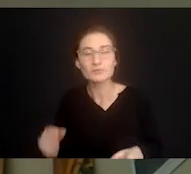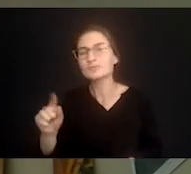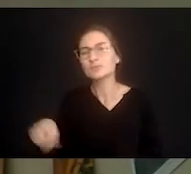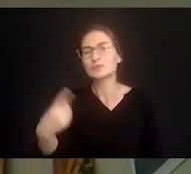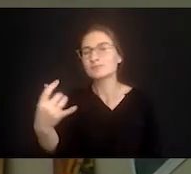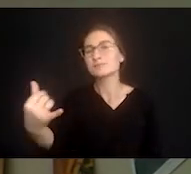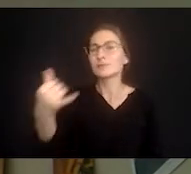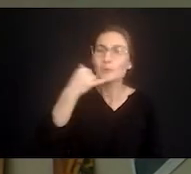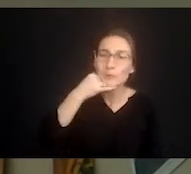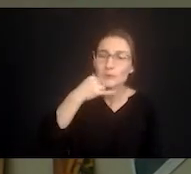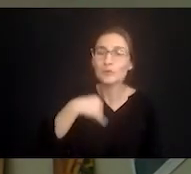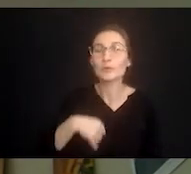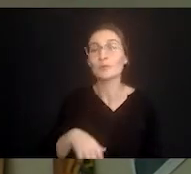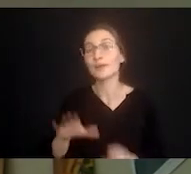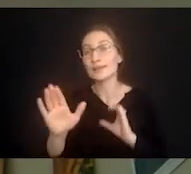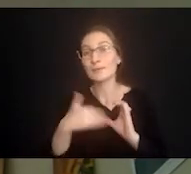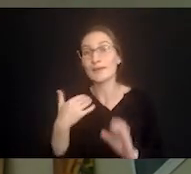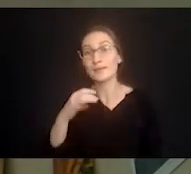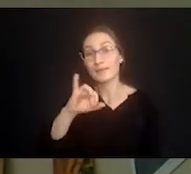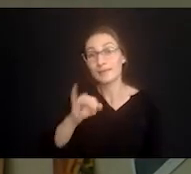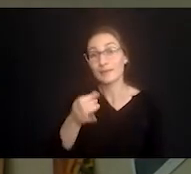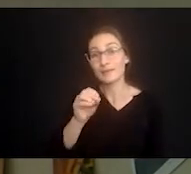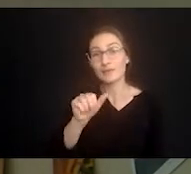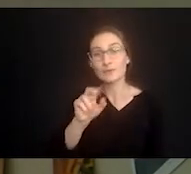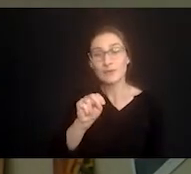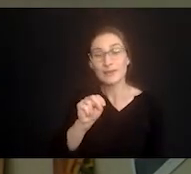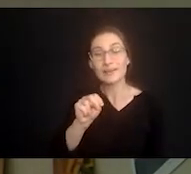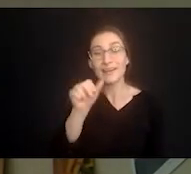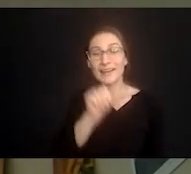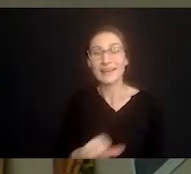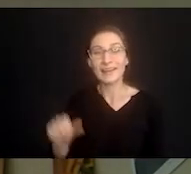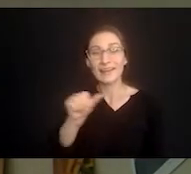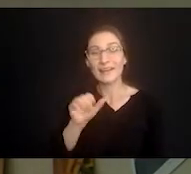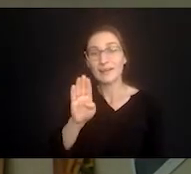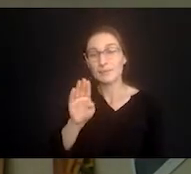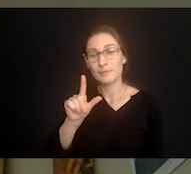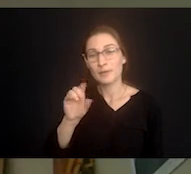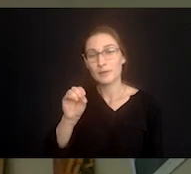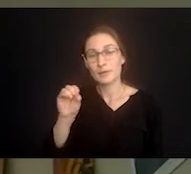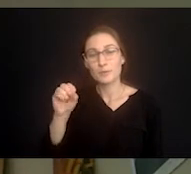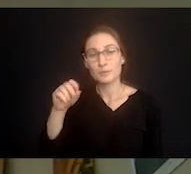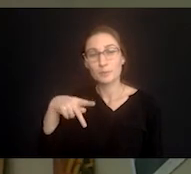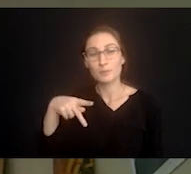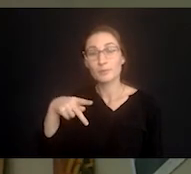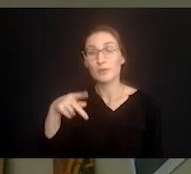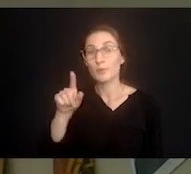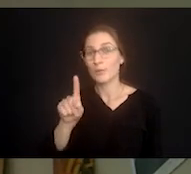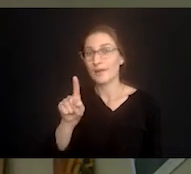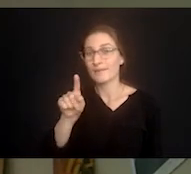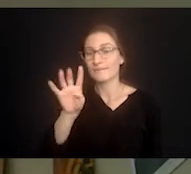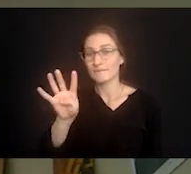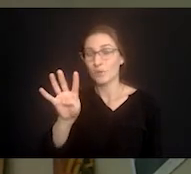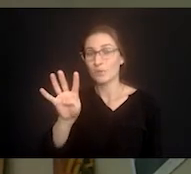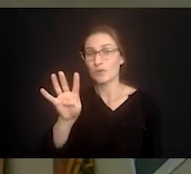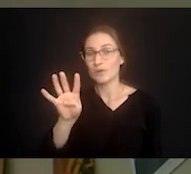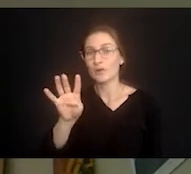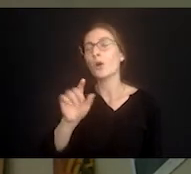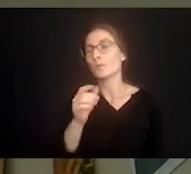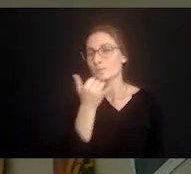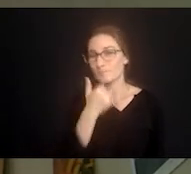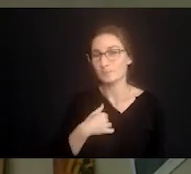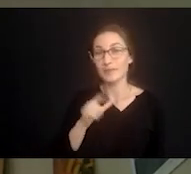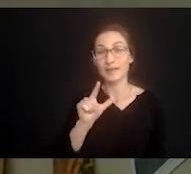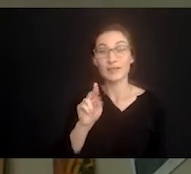so give me a call or email me at joan at loop14exchange.org